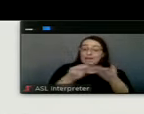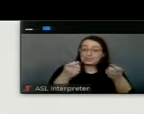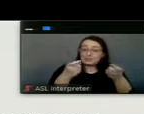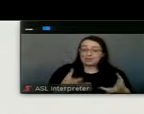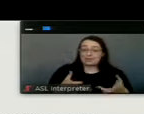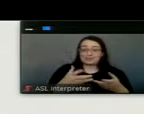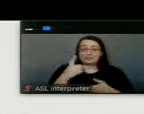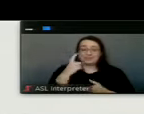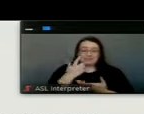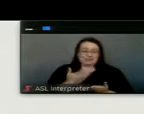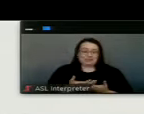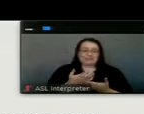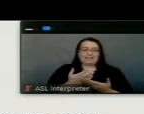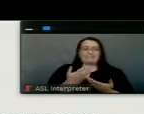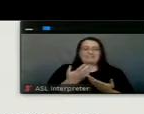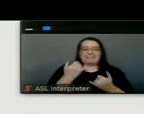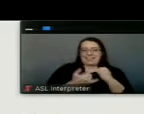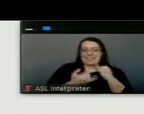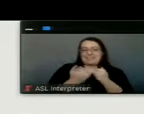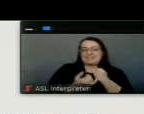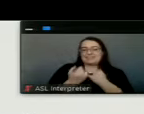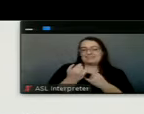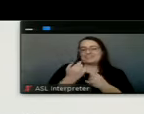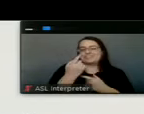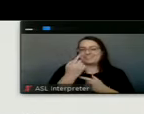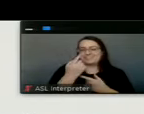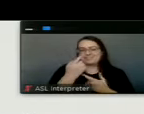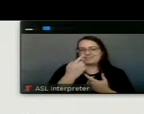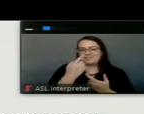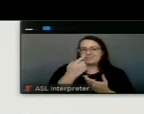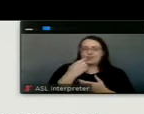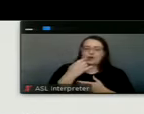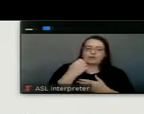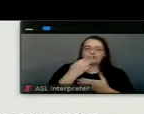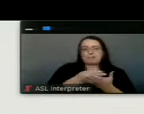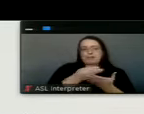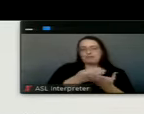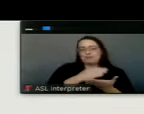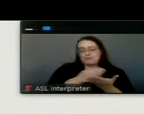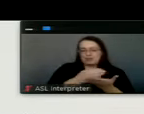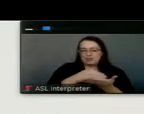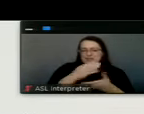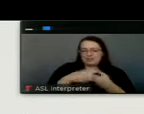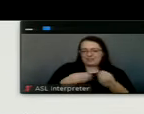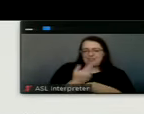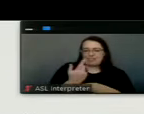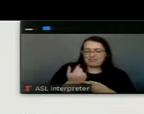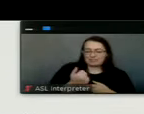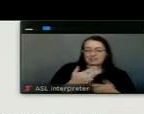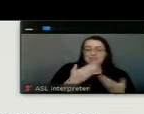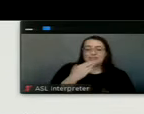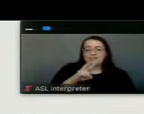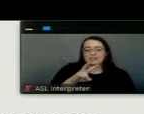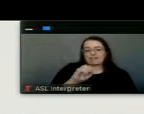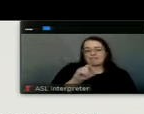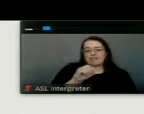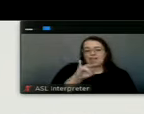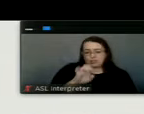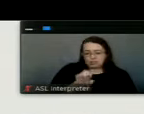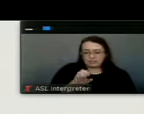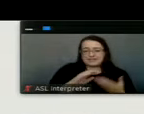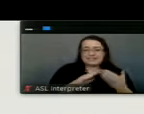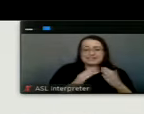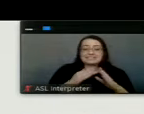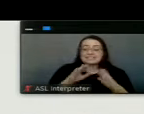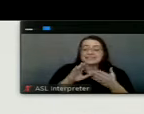right at the end of our fiscal year, but was involved in our audit process. Thank you to Valerie Kuhnert, who is our city